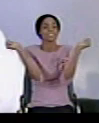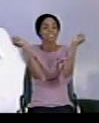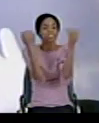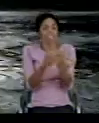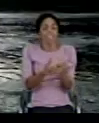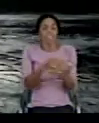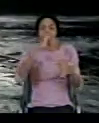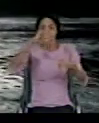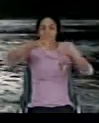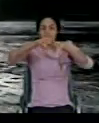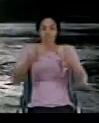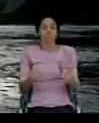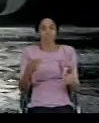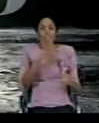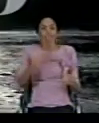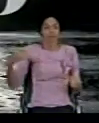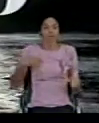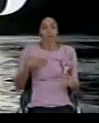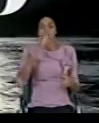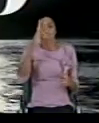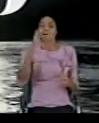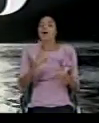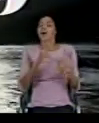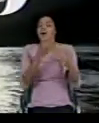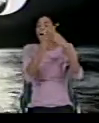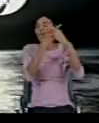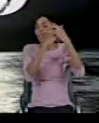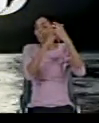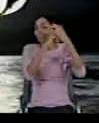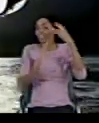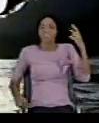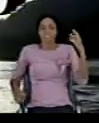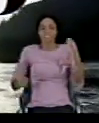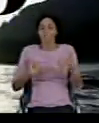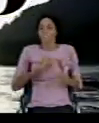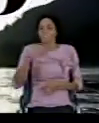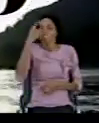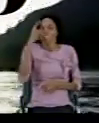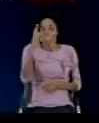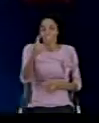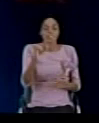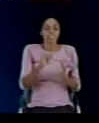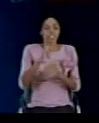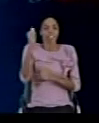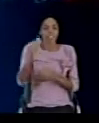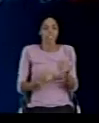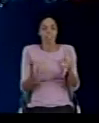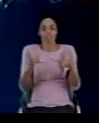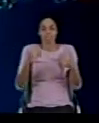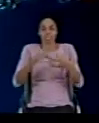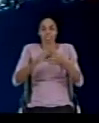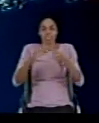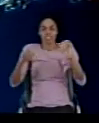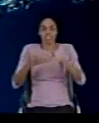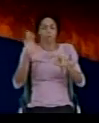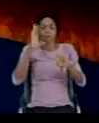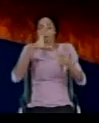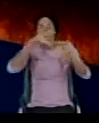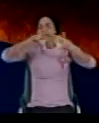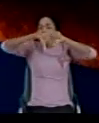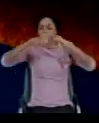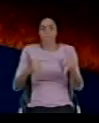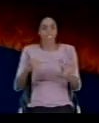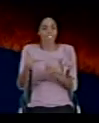And we are escaped. I'm telling you, every chain will be broken. Anything